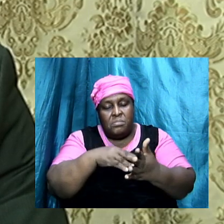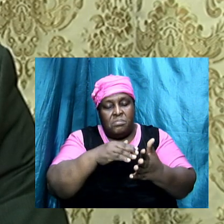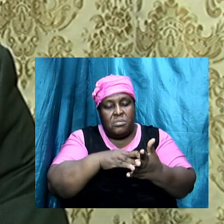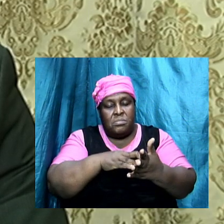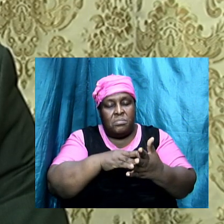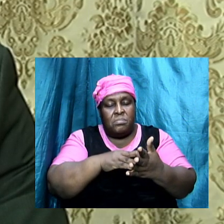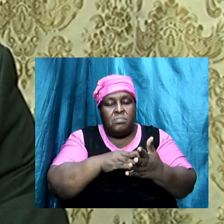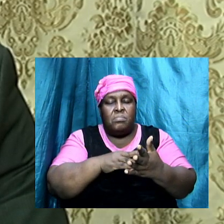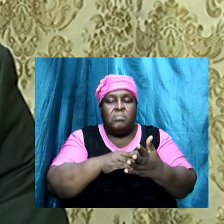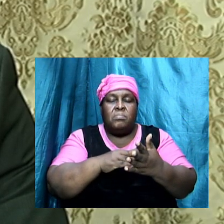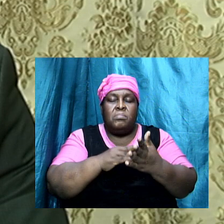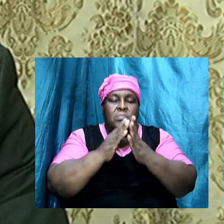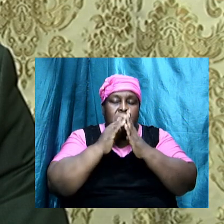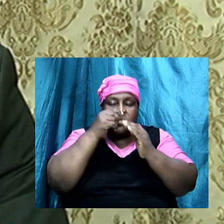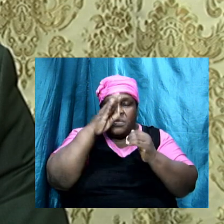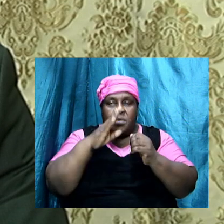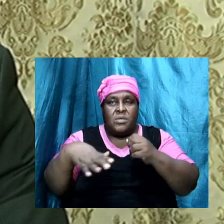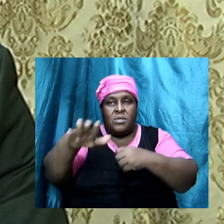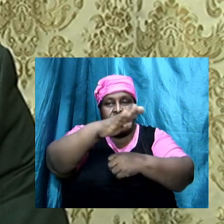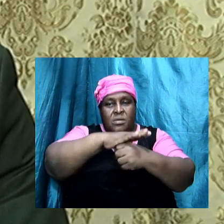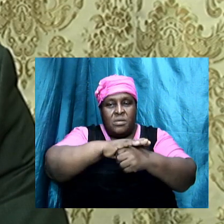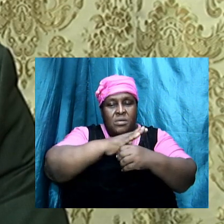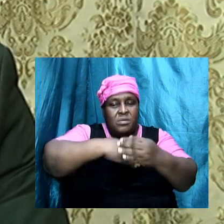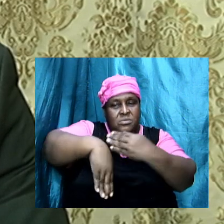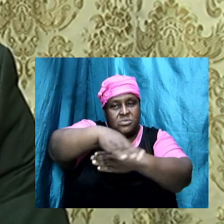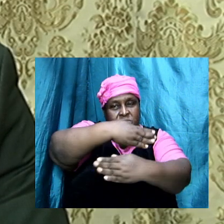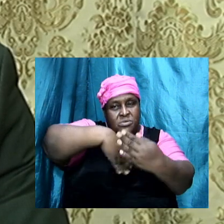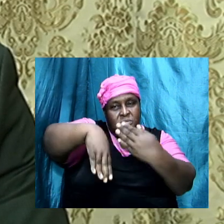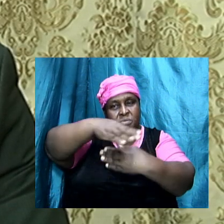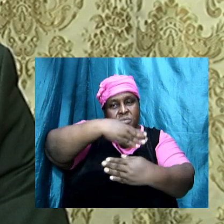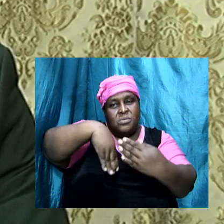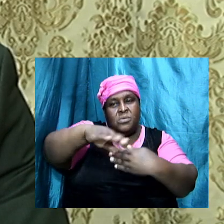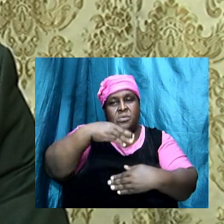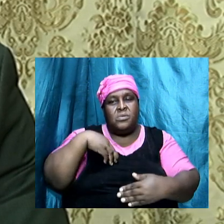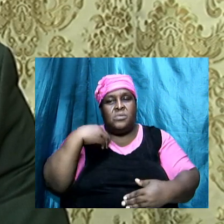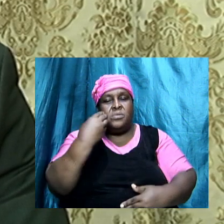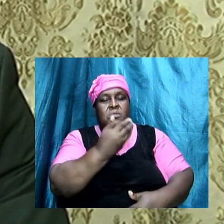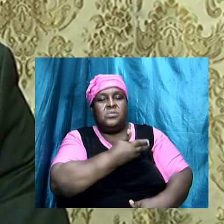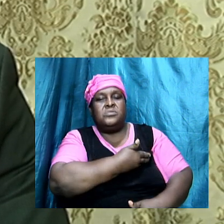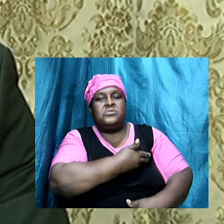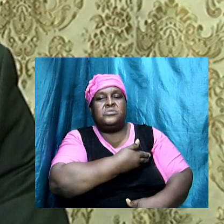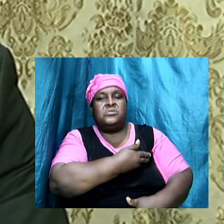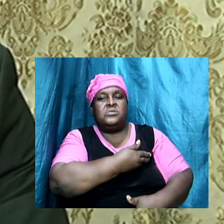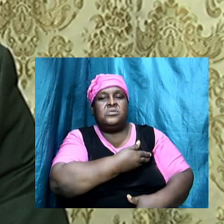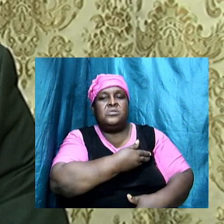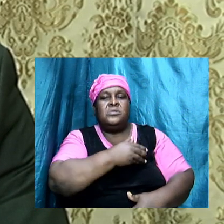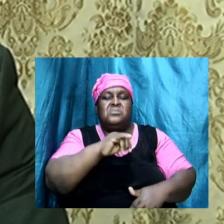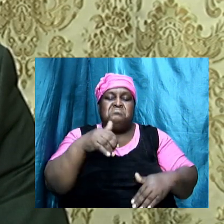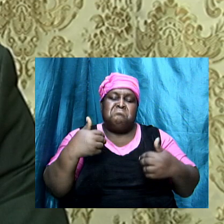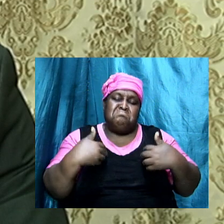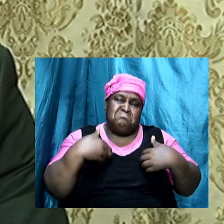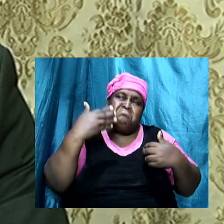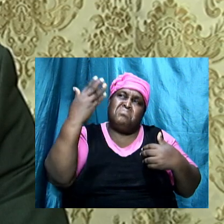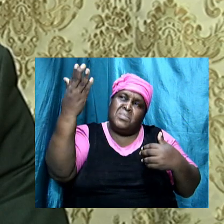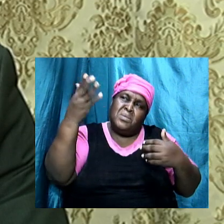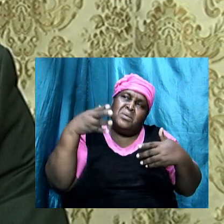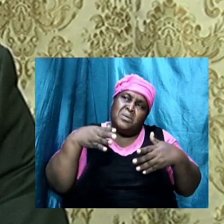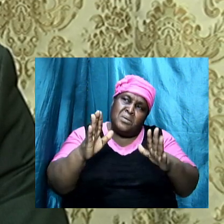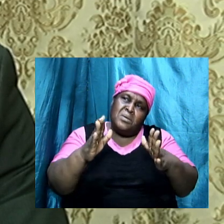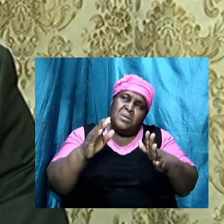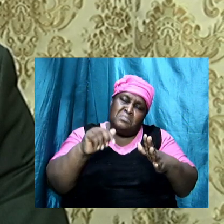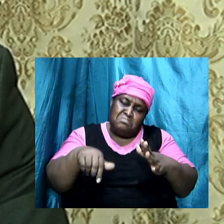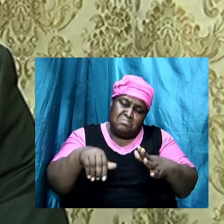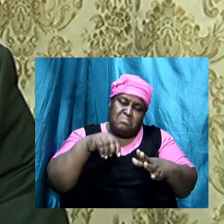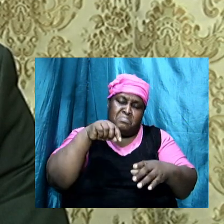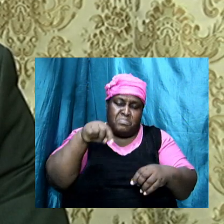that you will cover us, that you will surround us, that you will just have it your way, Lord, in this